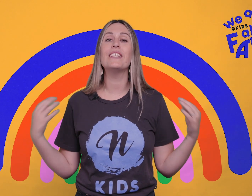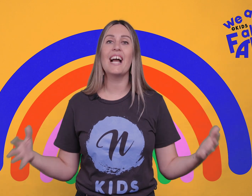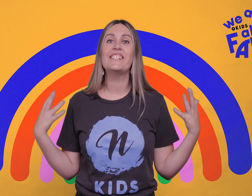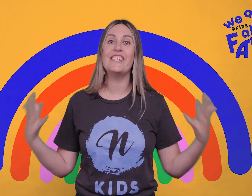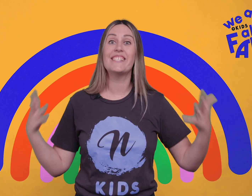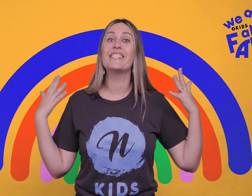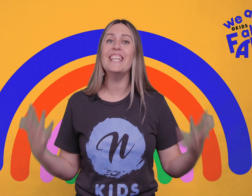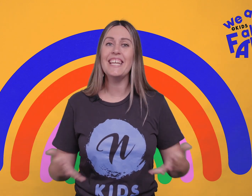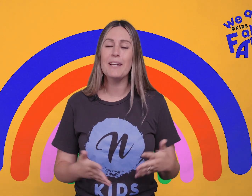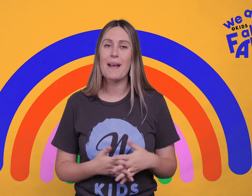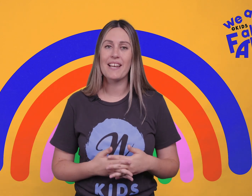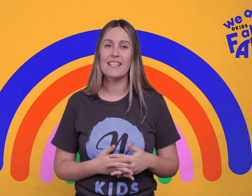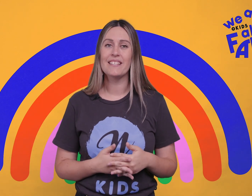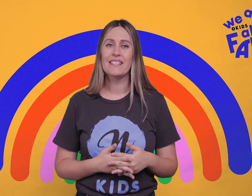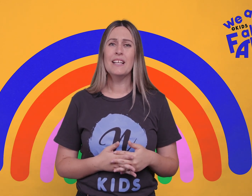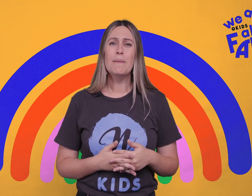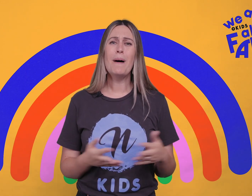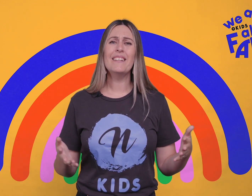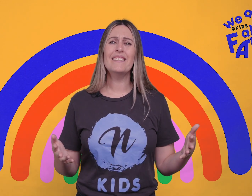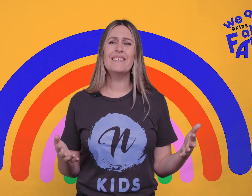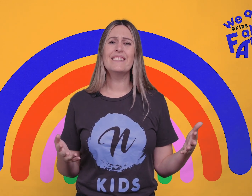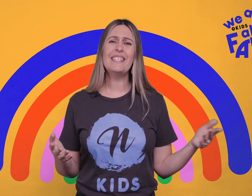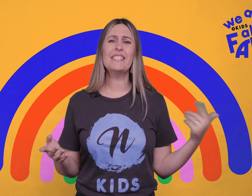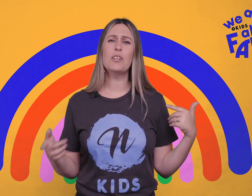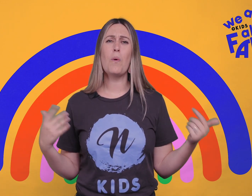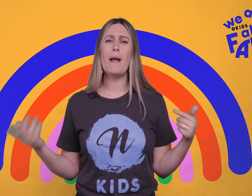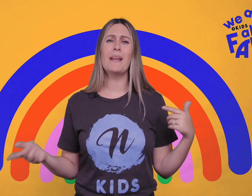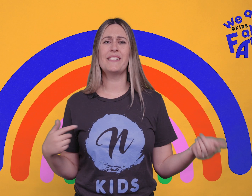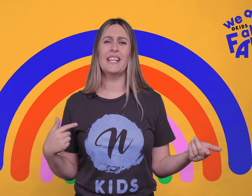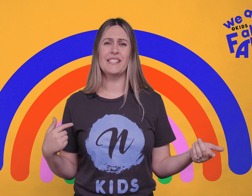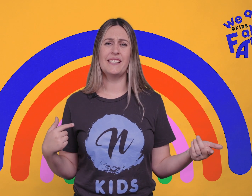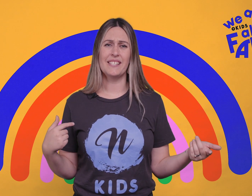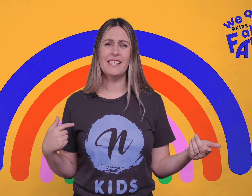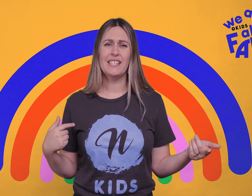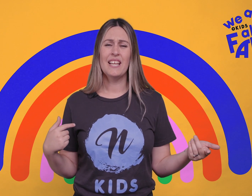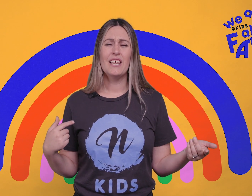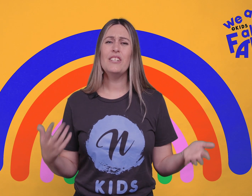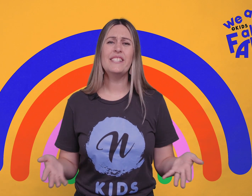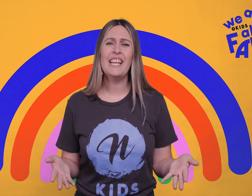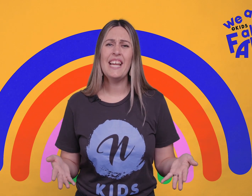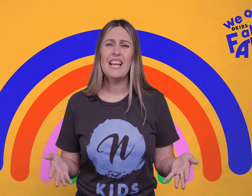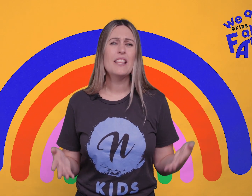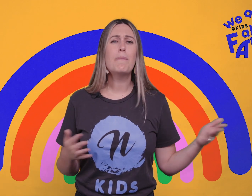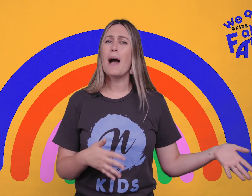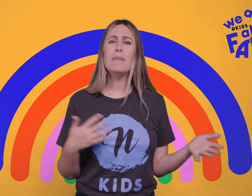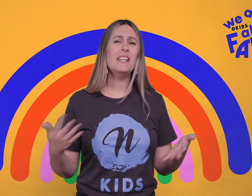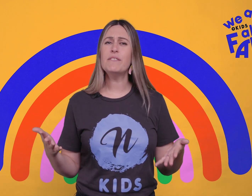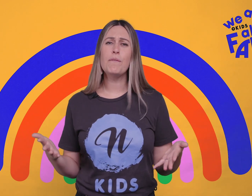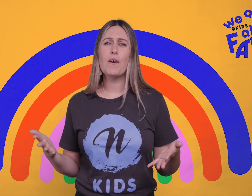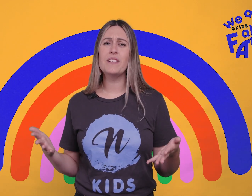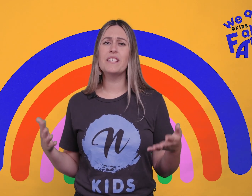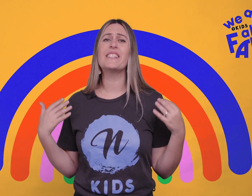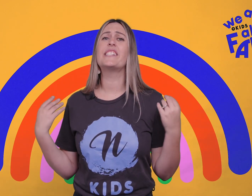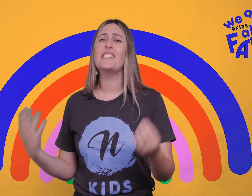I feel relaxed just thinking about it. But that doesn't quite make sense, does it? You see, the Bible